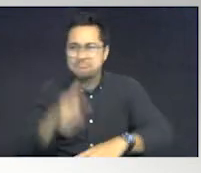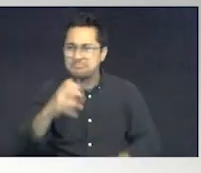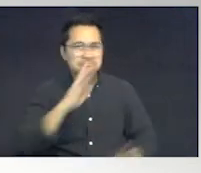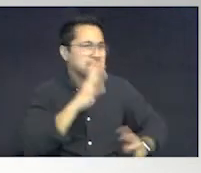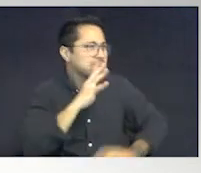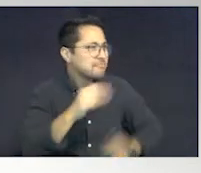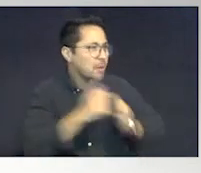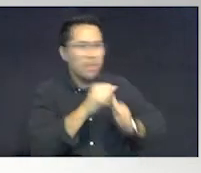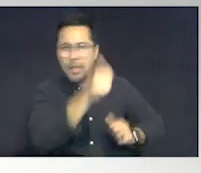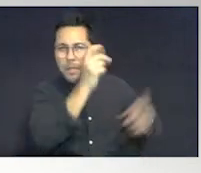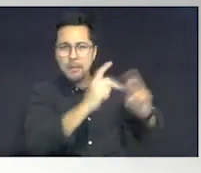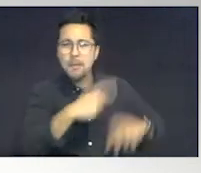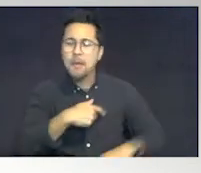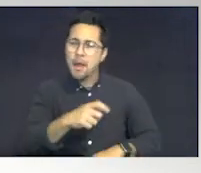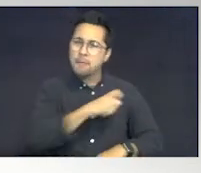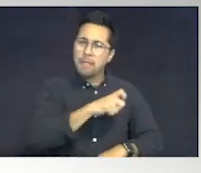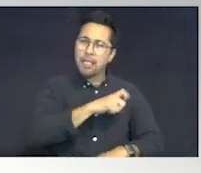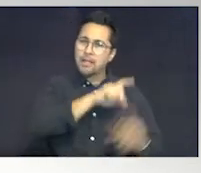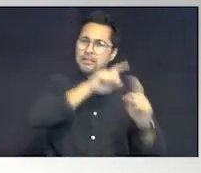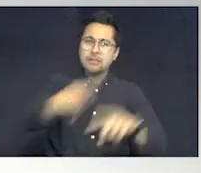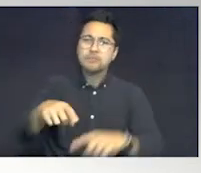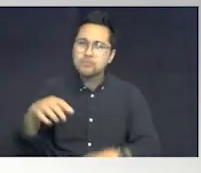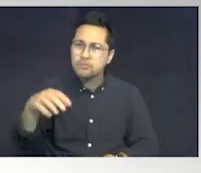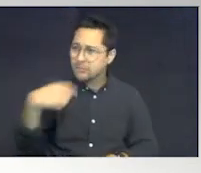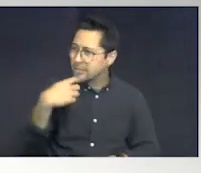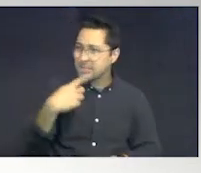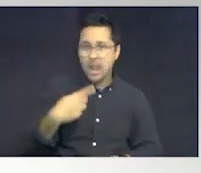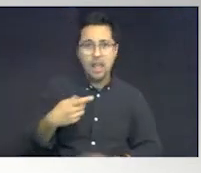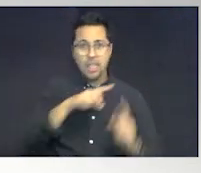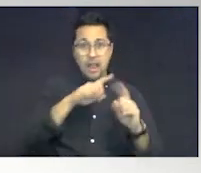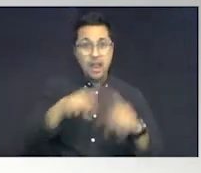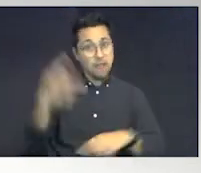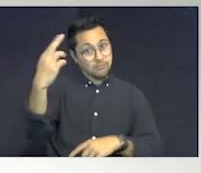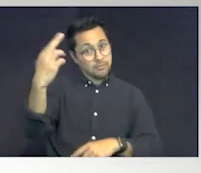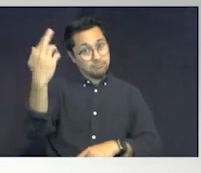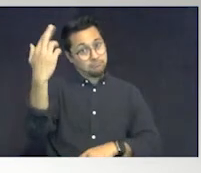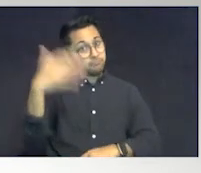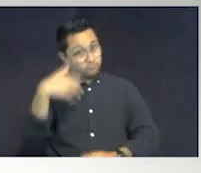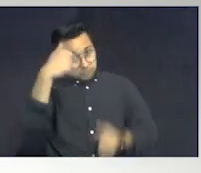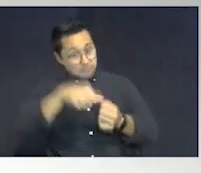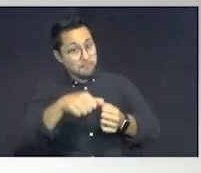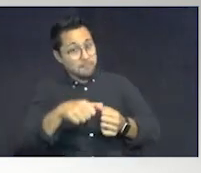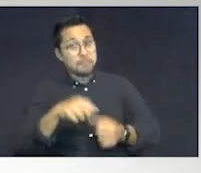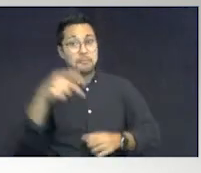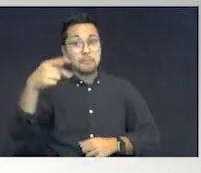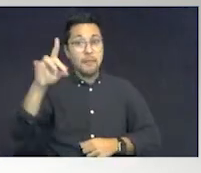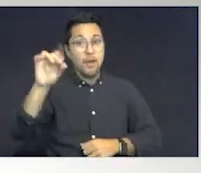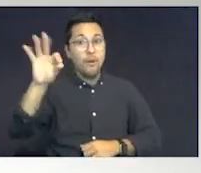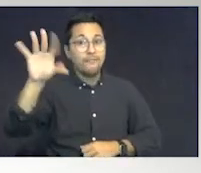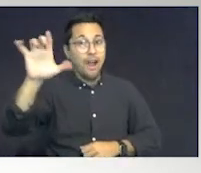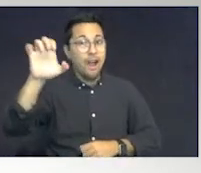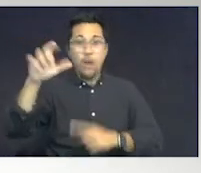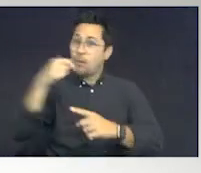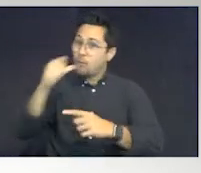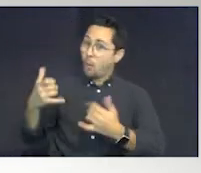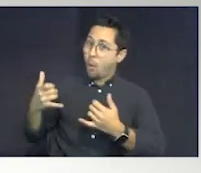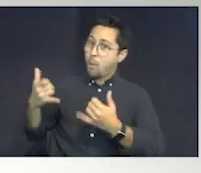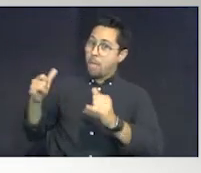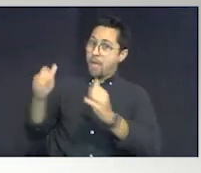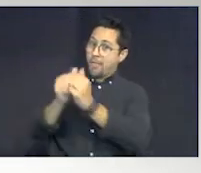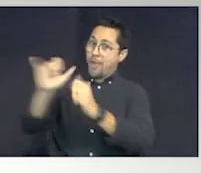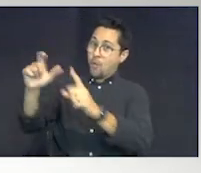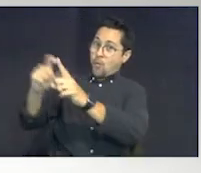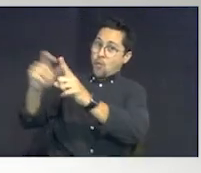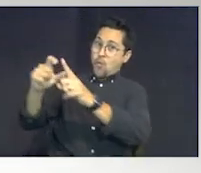doing it. Police came. You know, police officers came. They came because, remember, pedophile, we don't play with pedophiles,